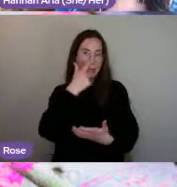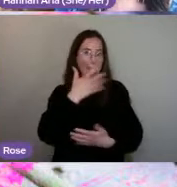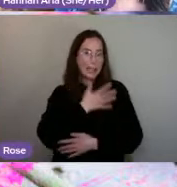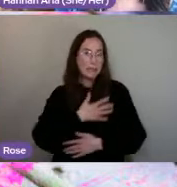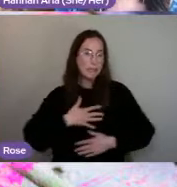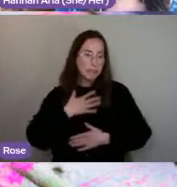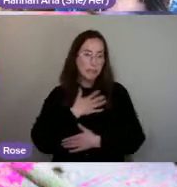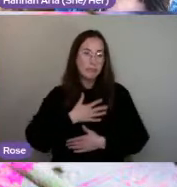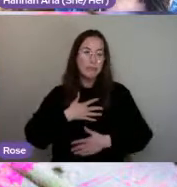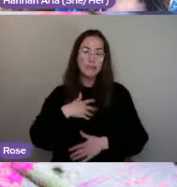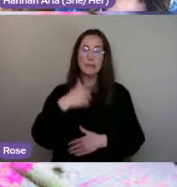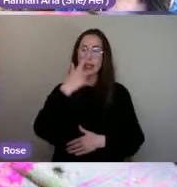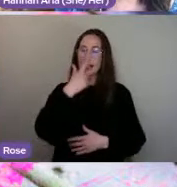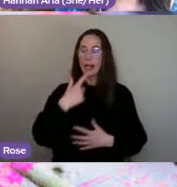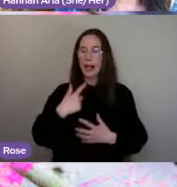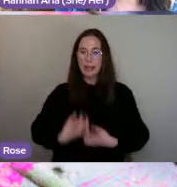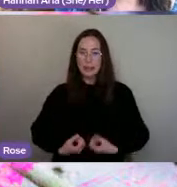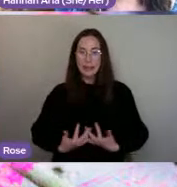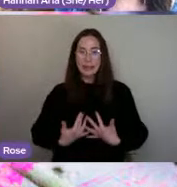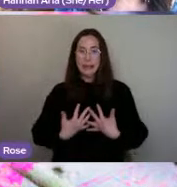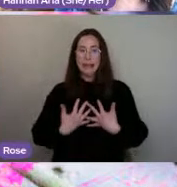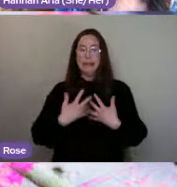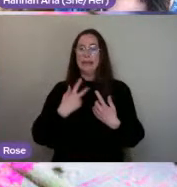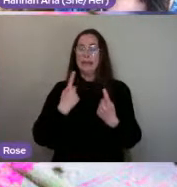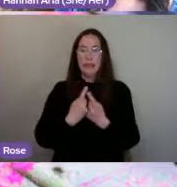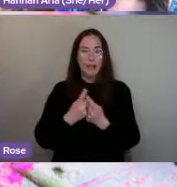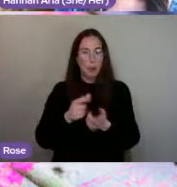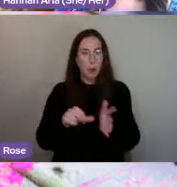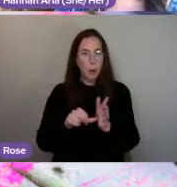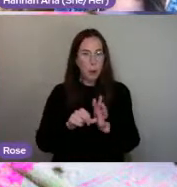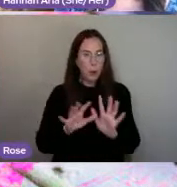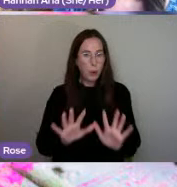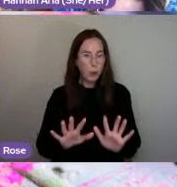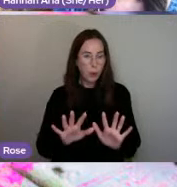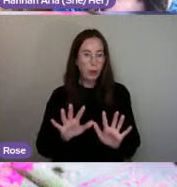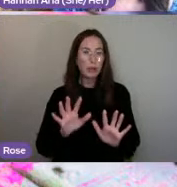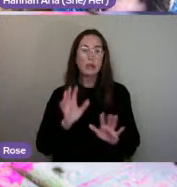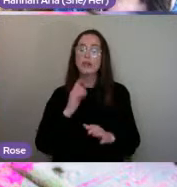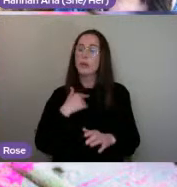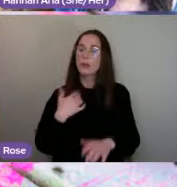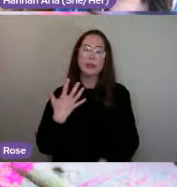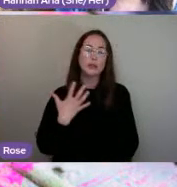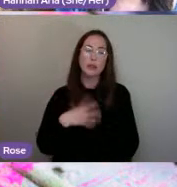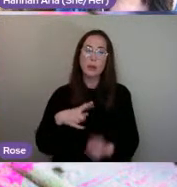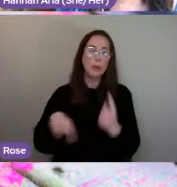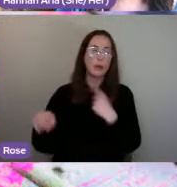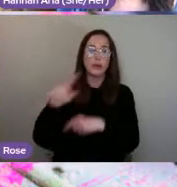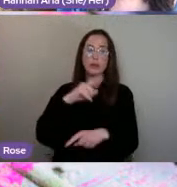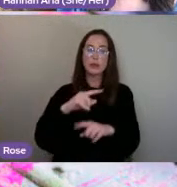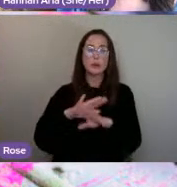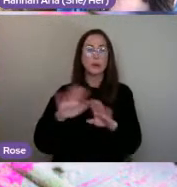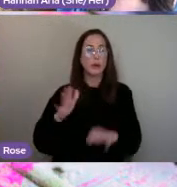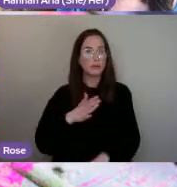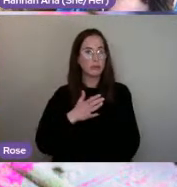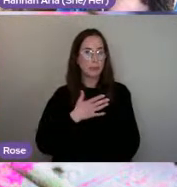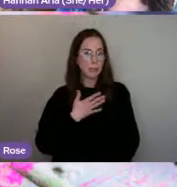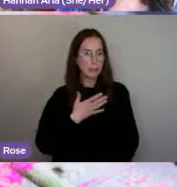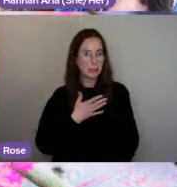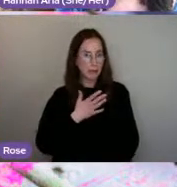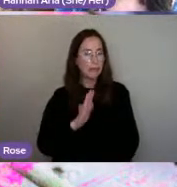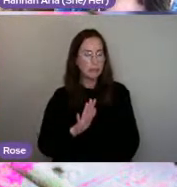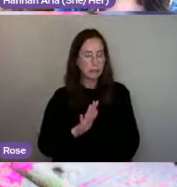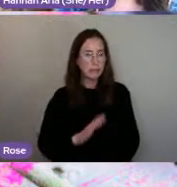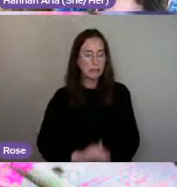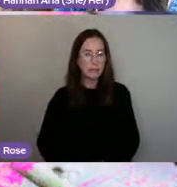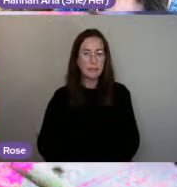It can bring up stuff that is quite difficult. And we don't want people to be unnecessarily upset. So what we're going to